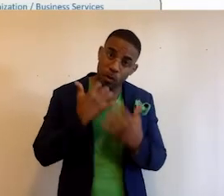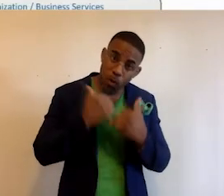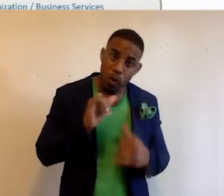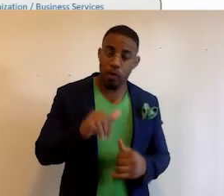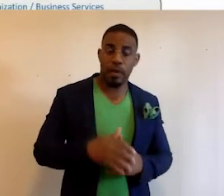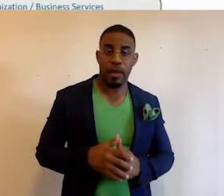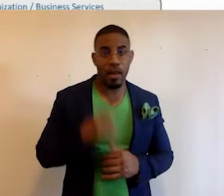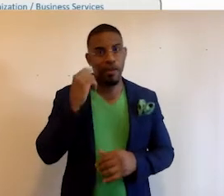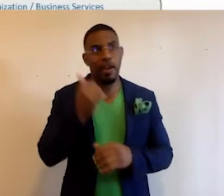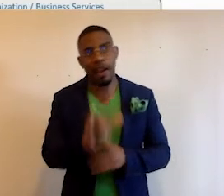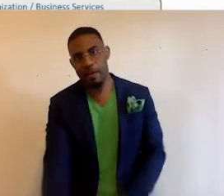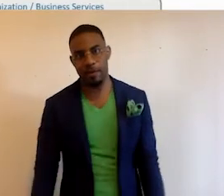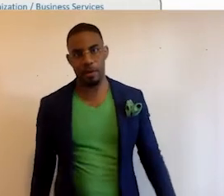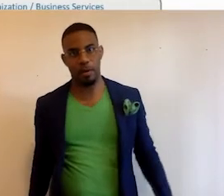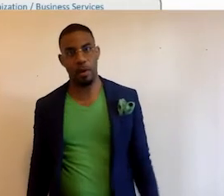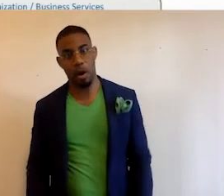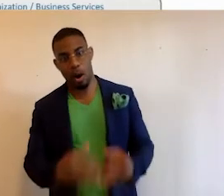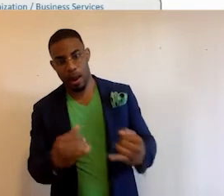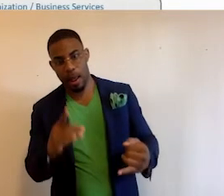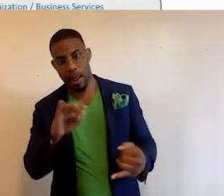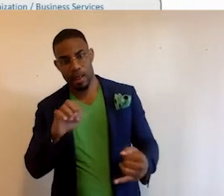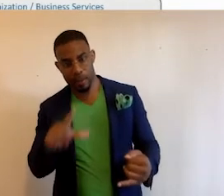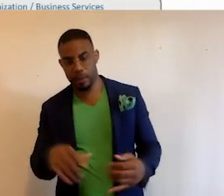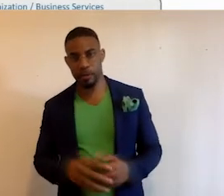that forever online, digitally.